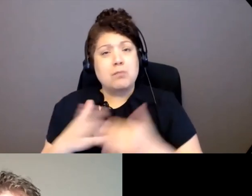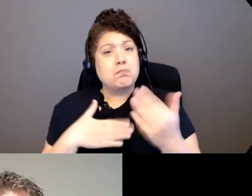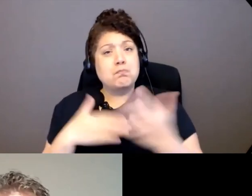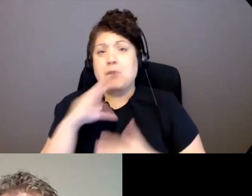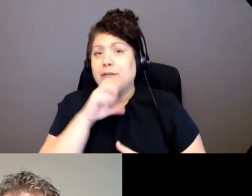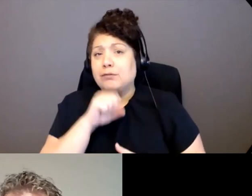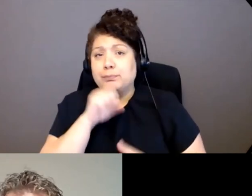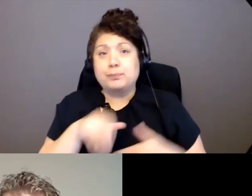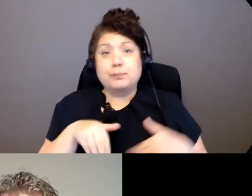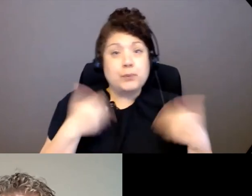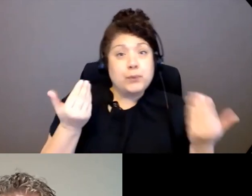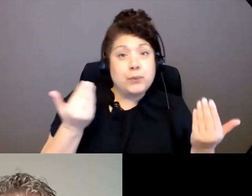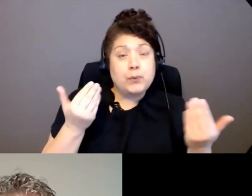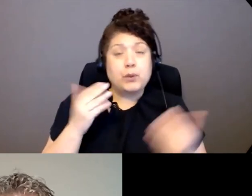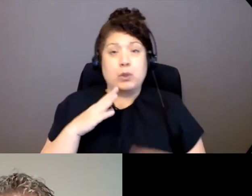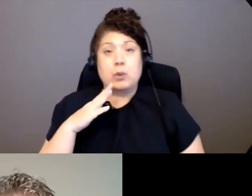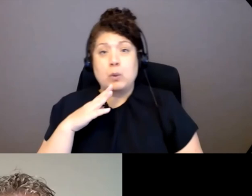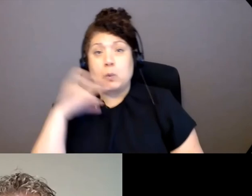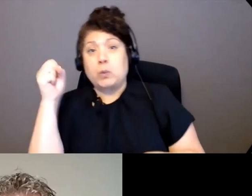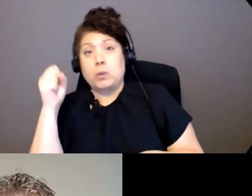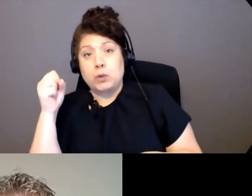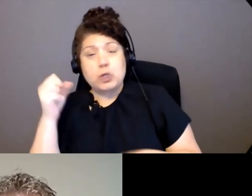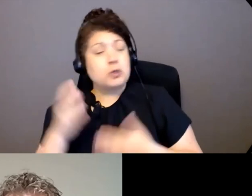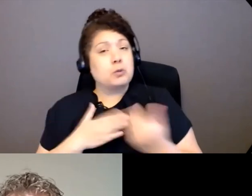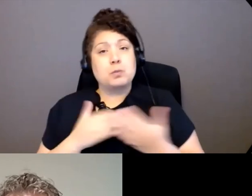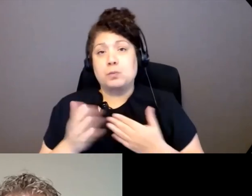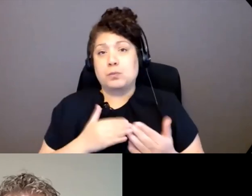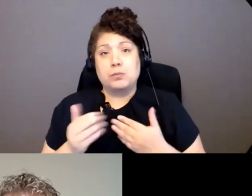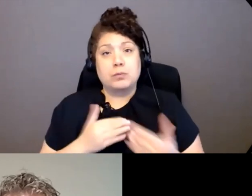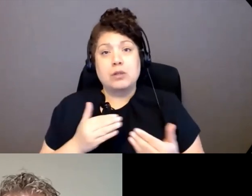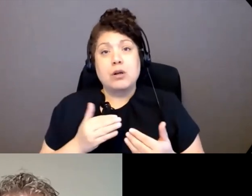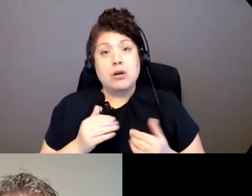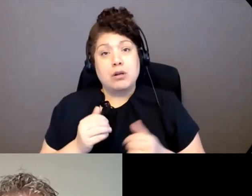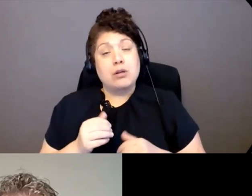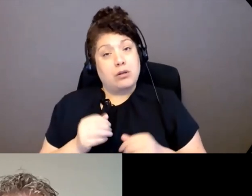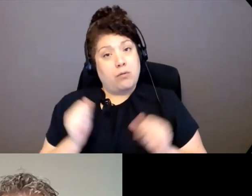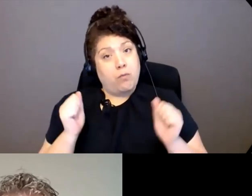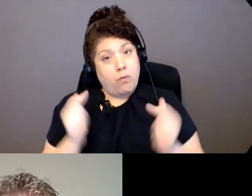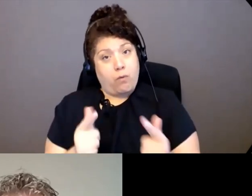because we all mean something.